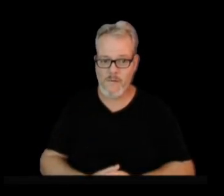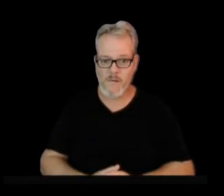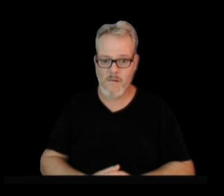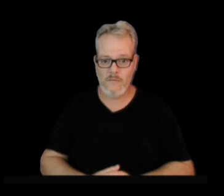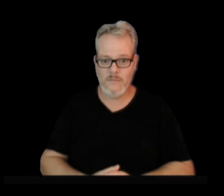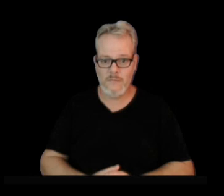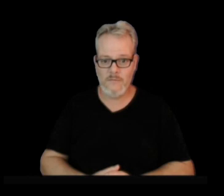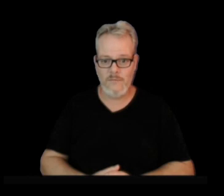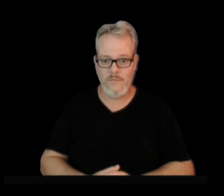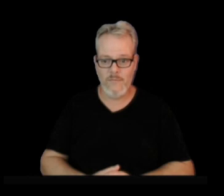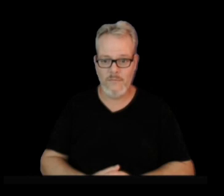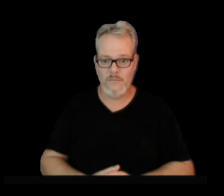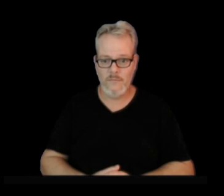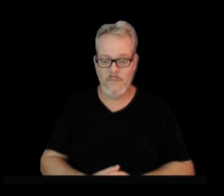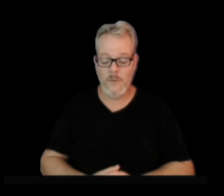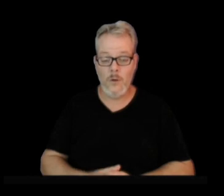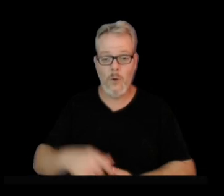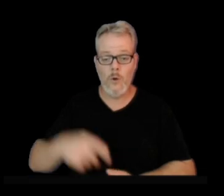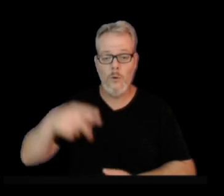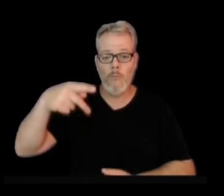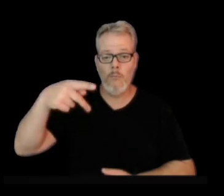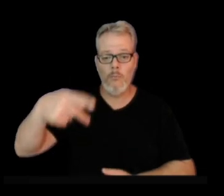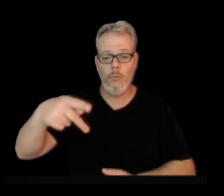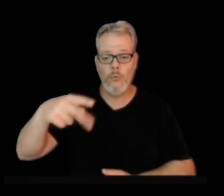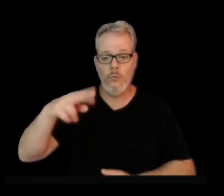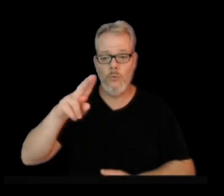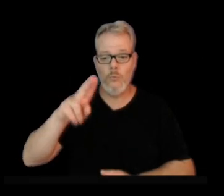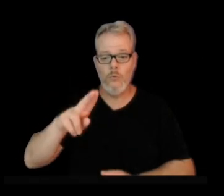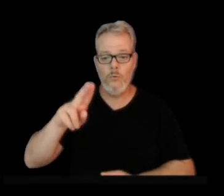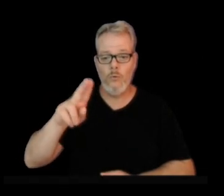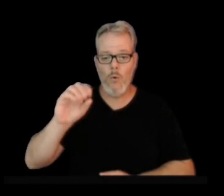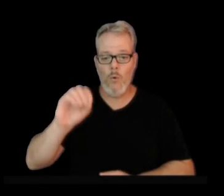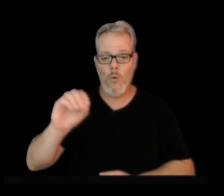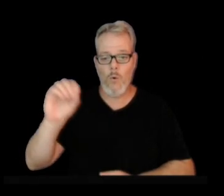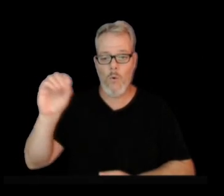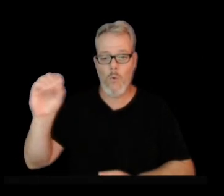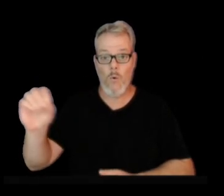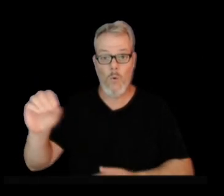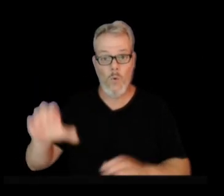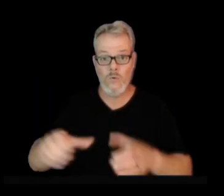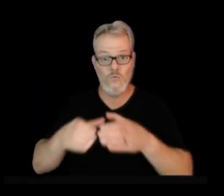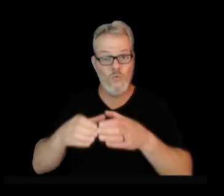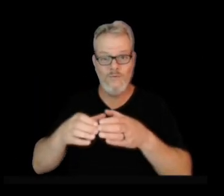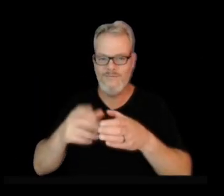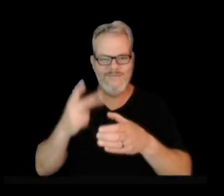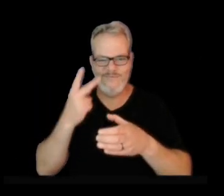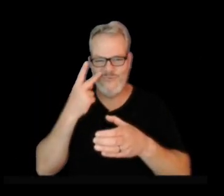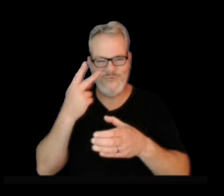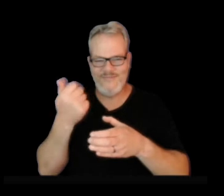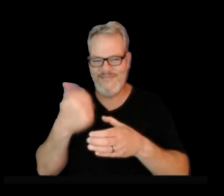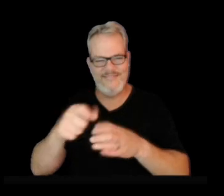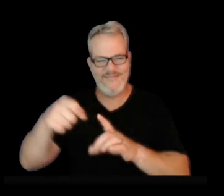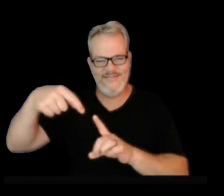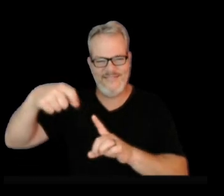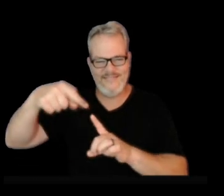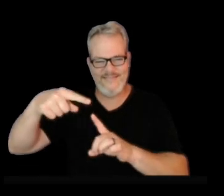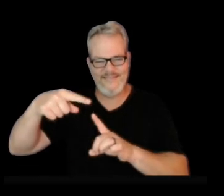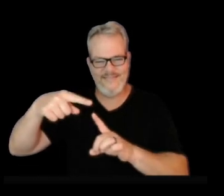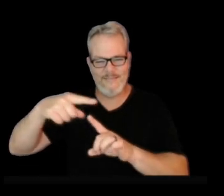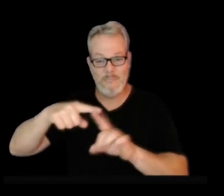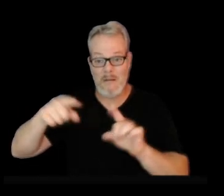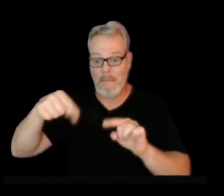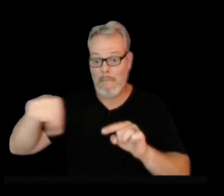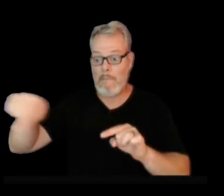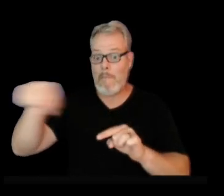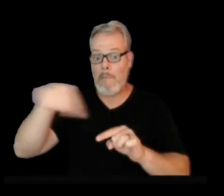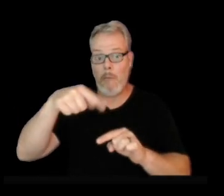rift of Pua'o. Pua'o crater is here, and if we look at Pua'o itself, we do not see those signals. Maybe a little bit of adjustments, but Pua'o is